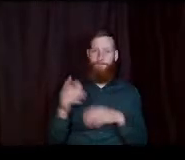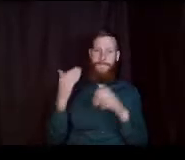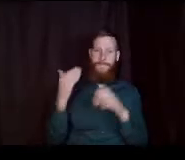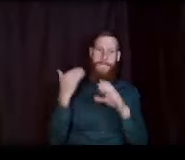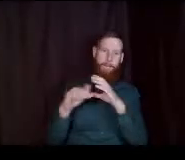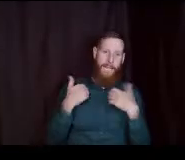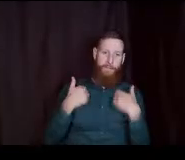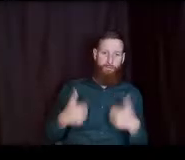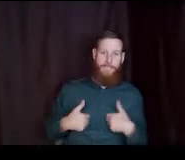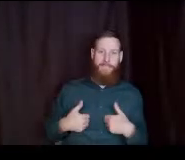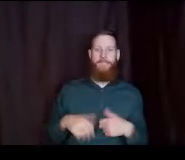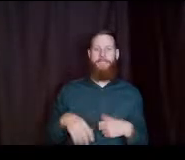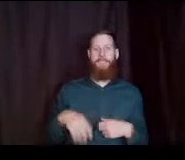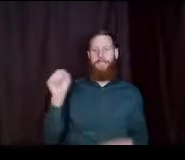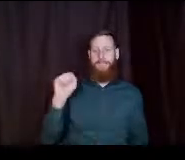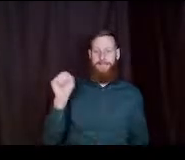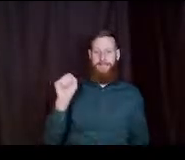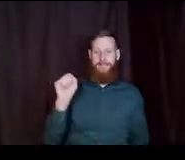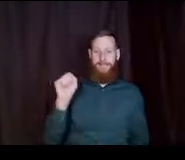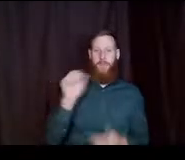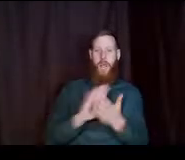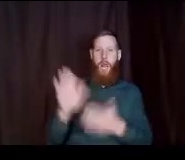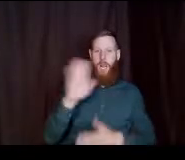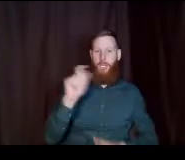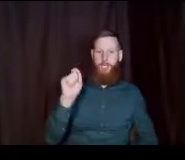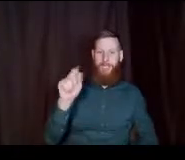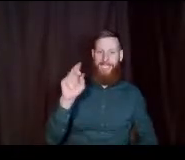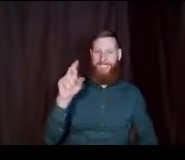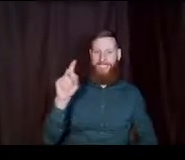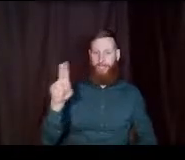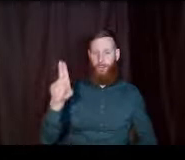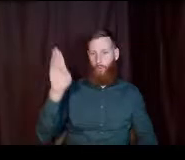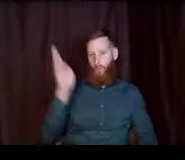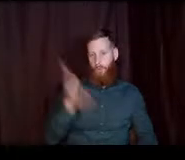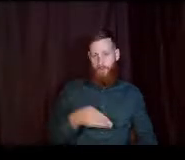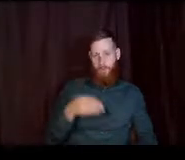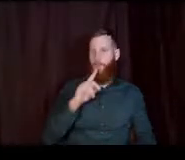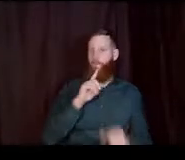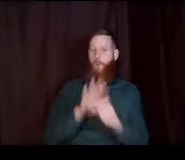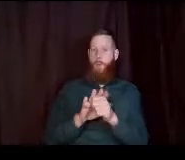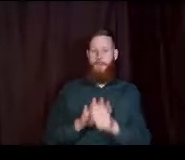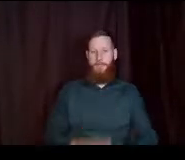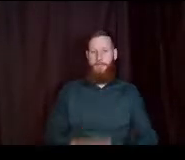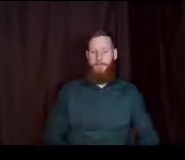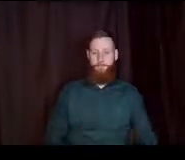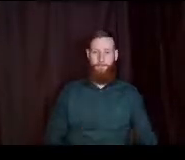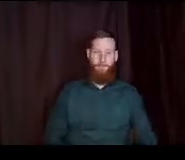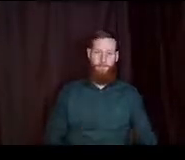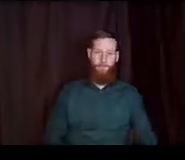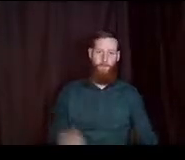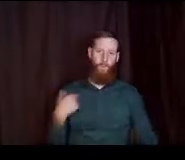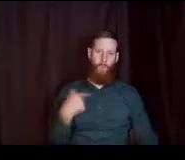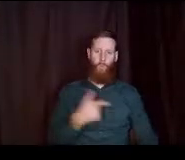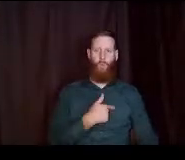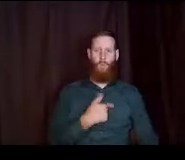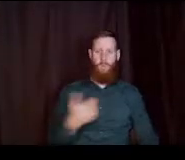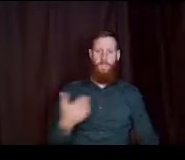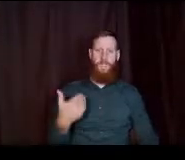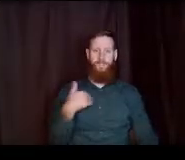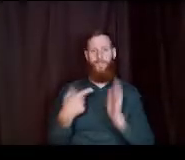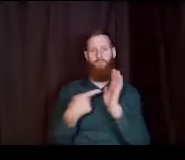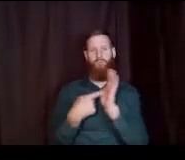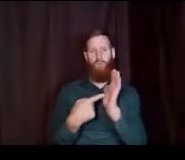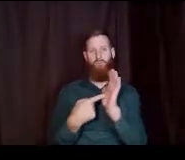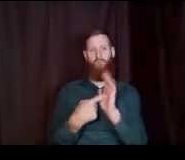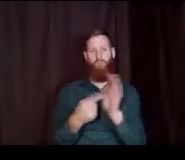seattlecolleges.edu backslash promise um we do have representatives